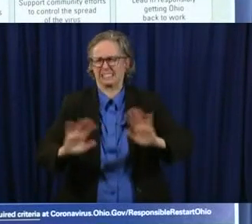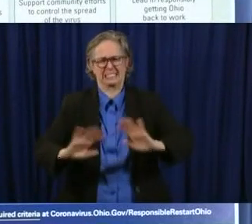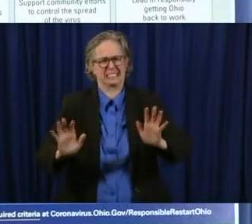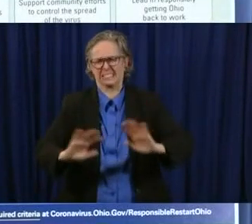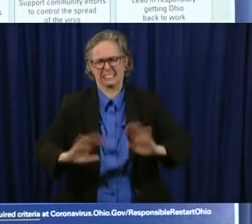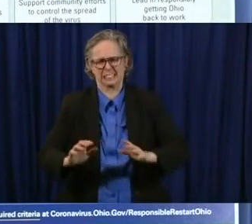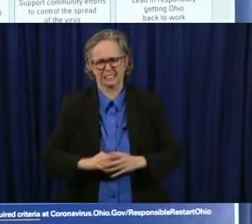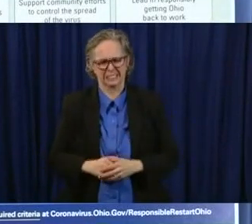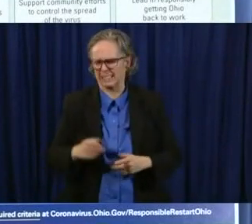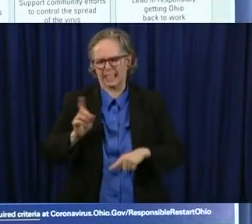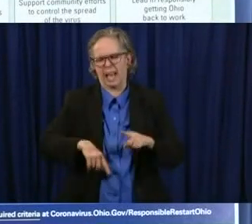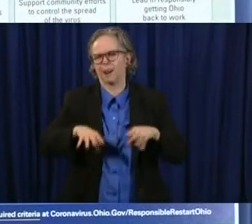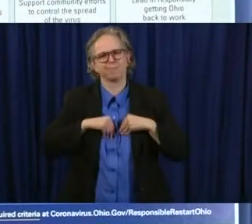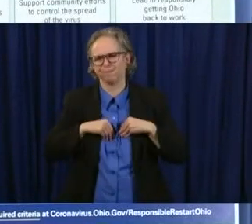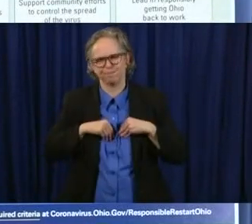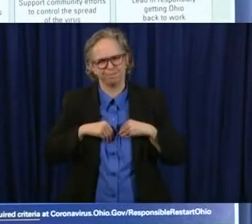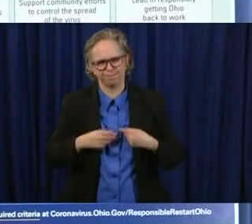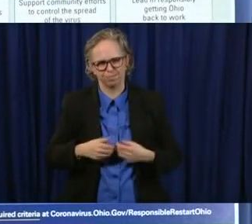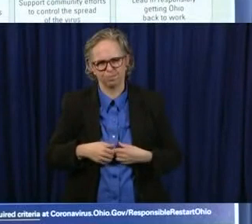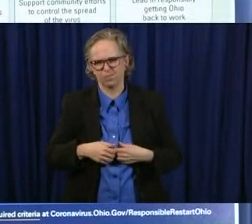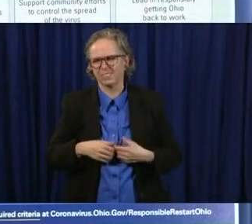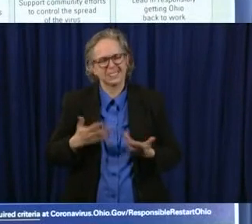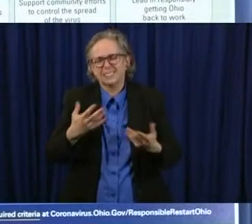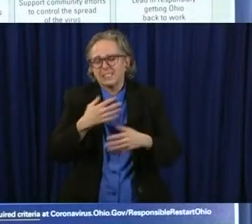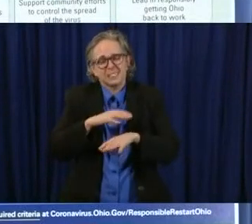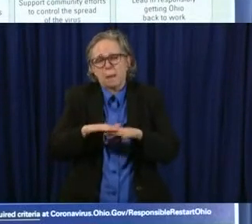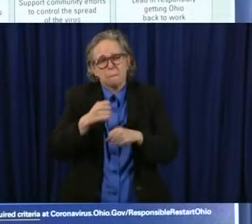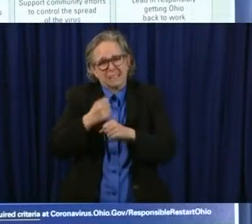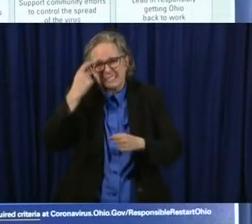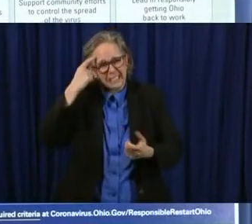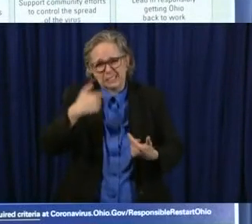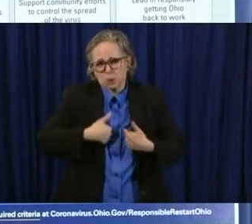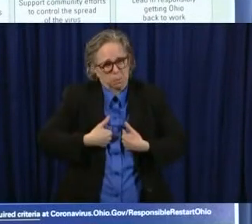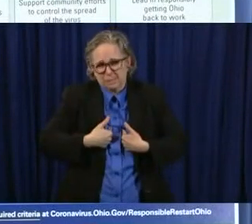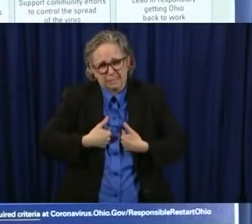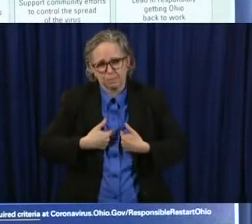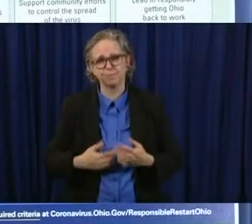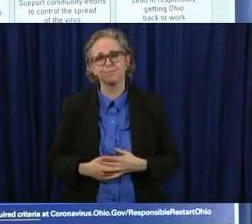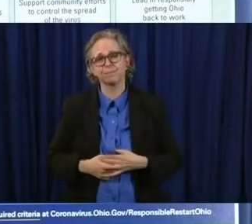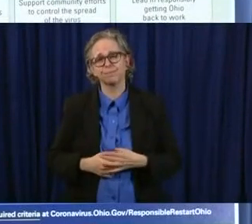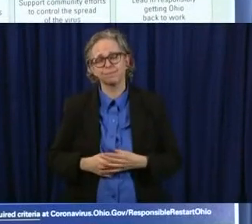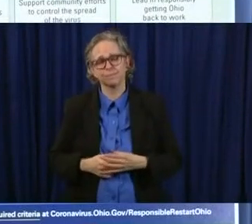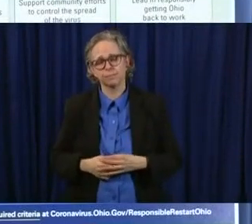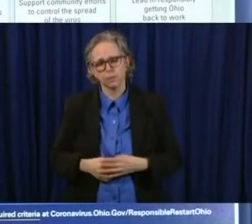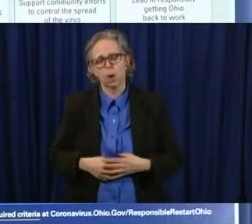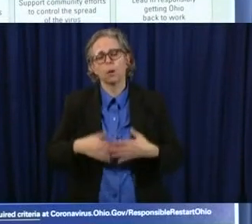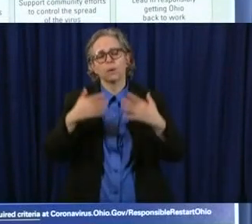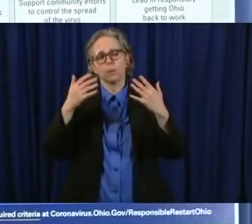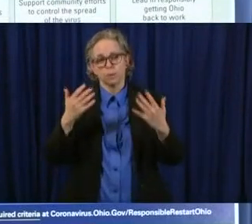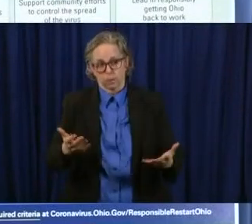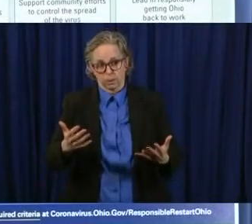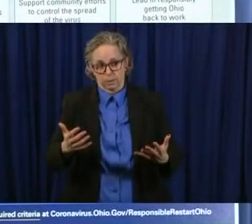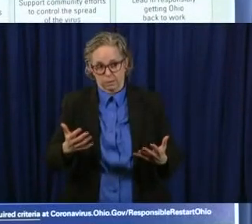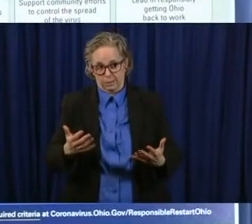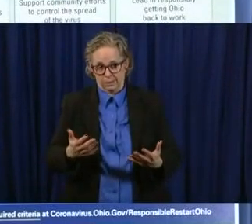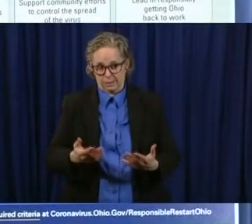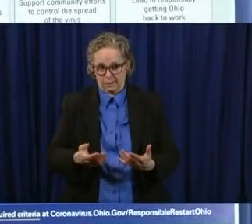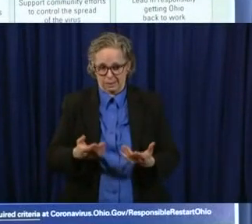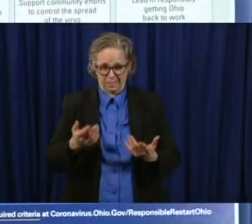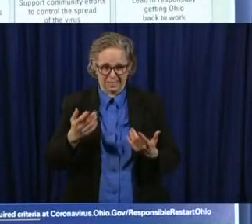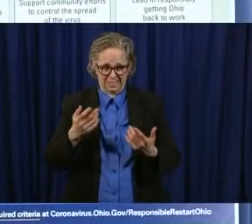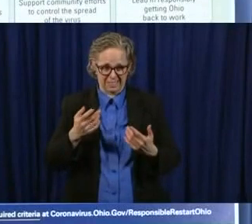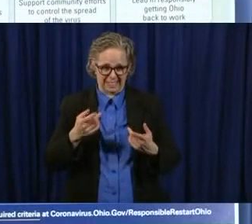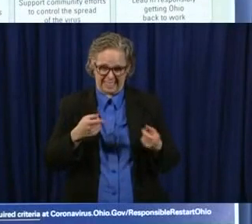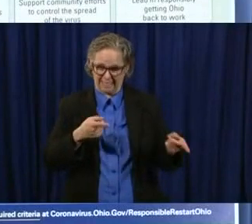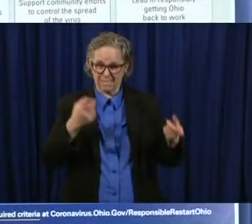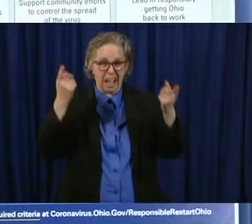ohio uh just does not make any sense and so if you were doing one thing in one district uh and then somebody lives